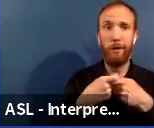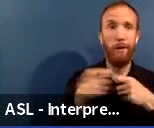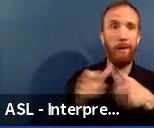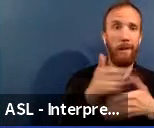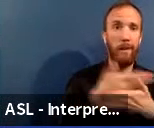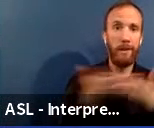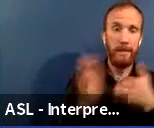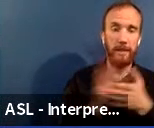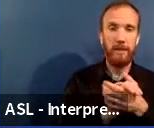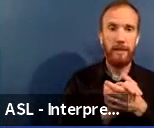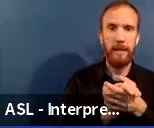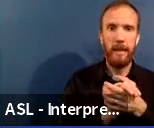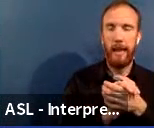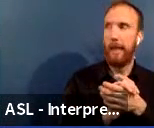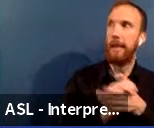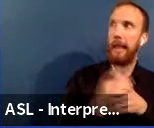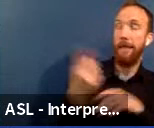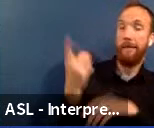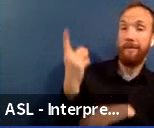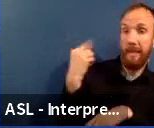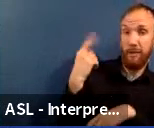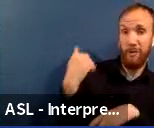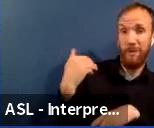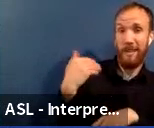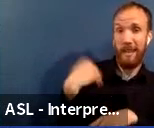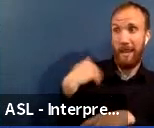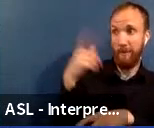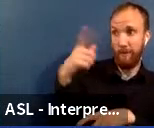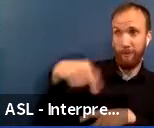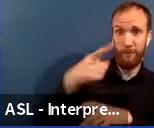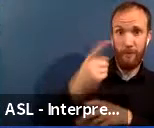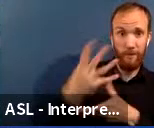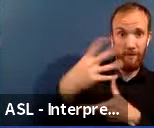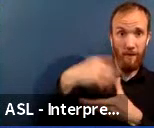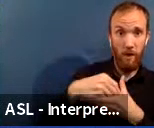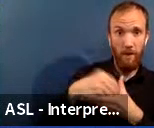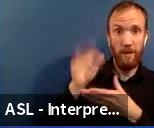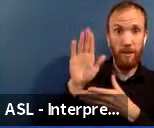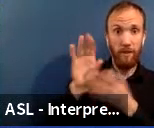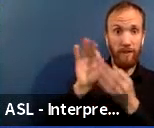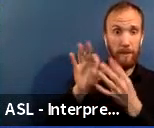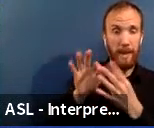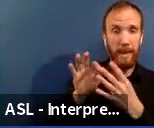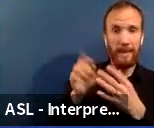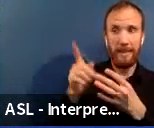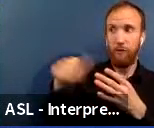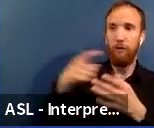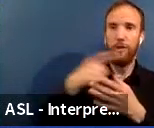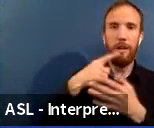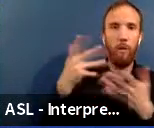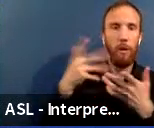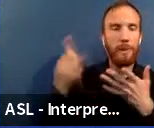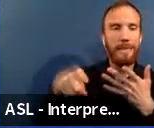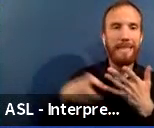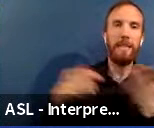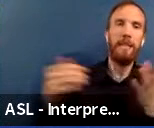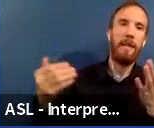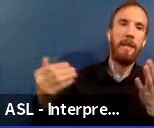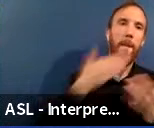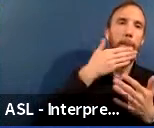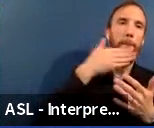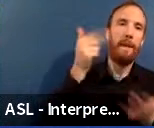community during last year's capital planning process and outreach, the bathrooms and parking lots were two new categories added to the FY21 capital plan.